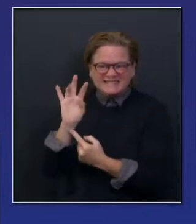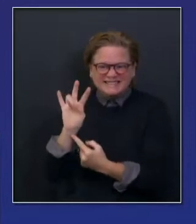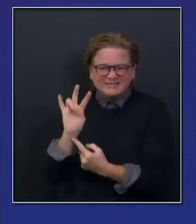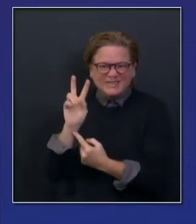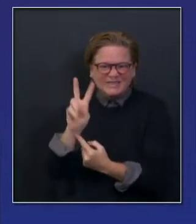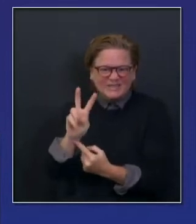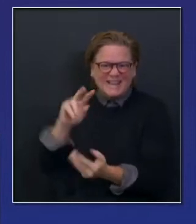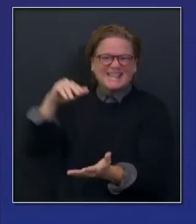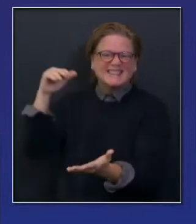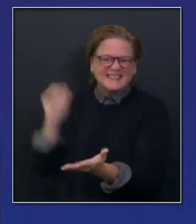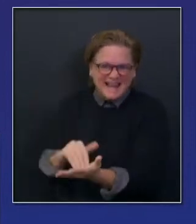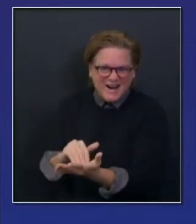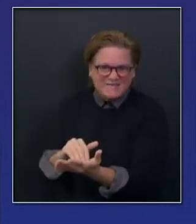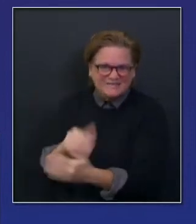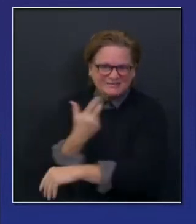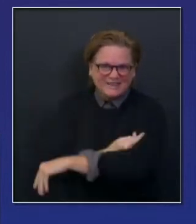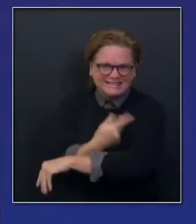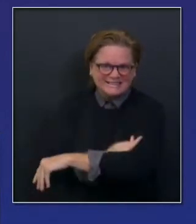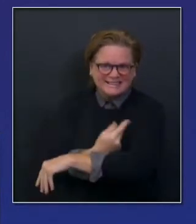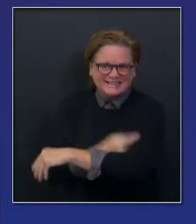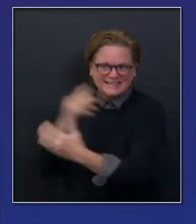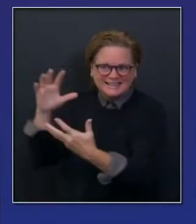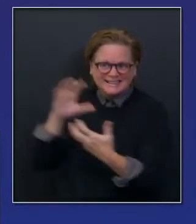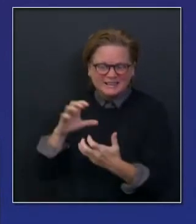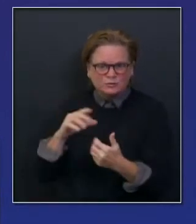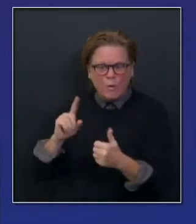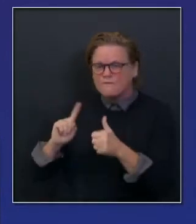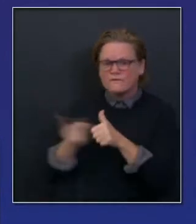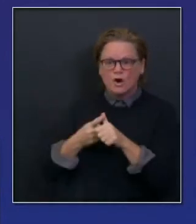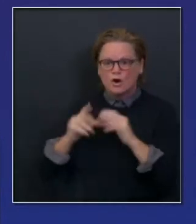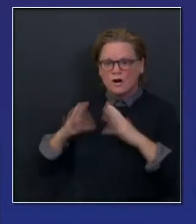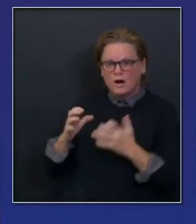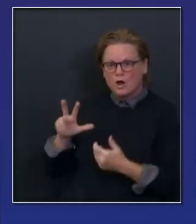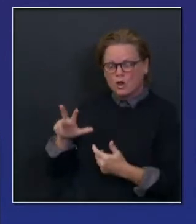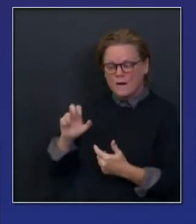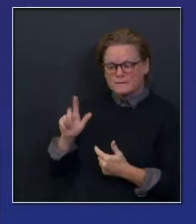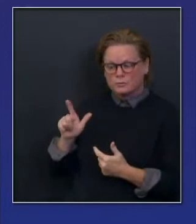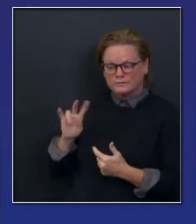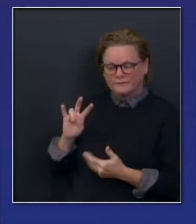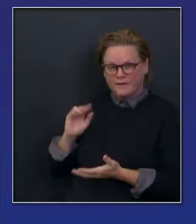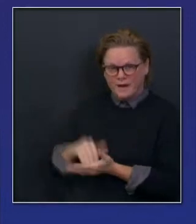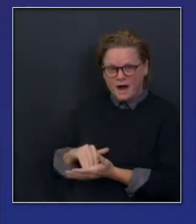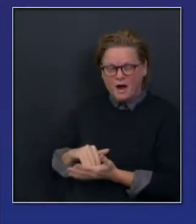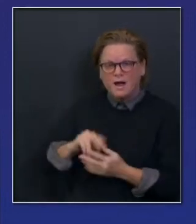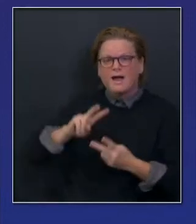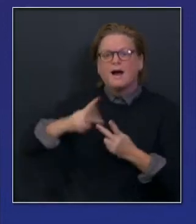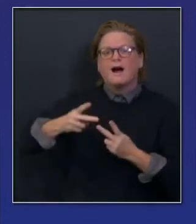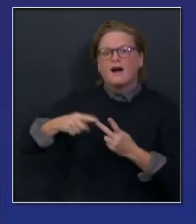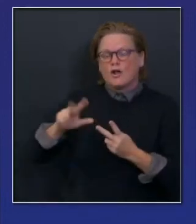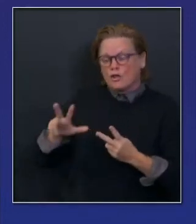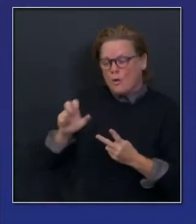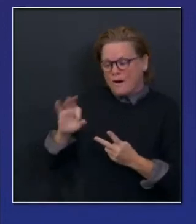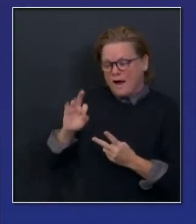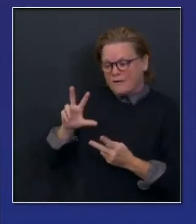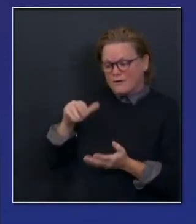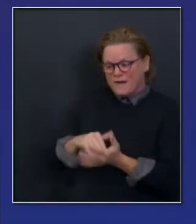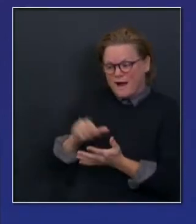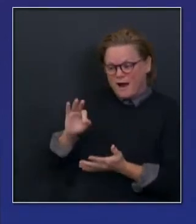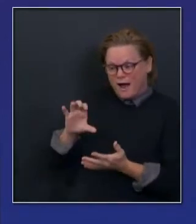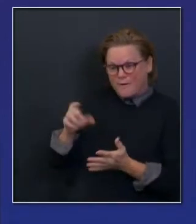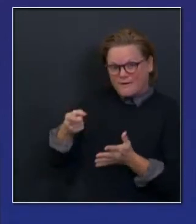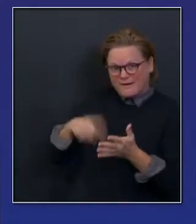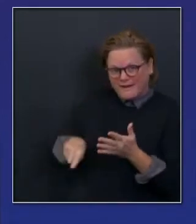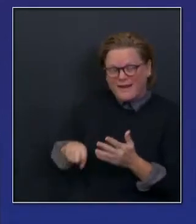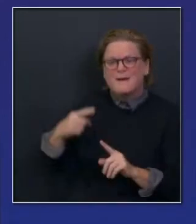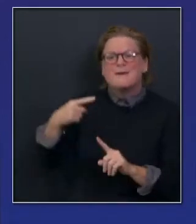start adding these up, plus 393,000 393,000 plus 672,000 doses, getting closer to what